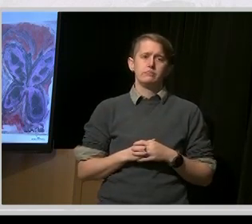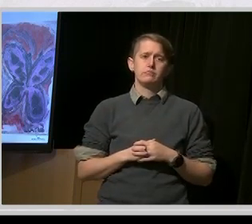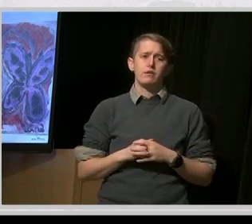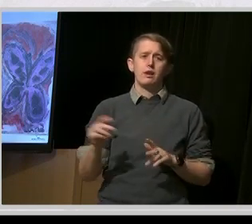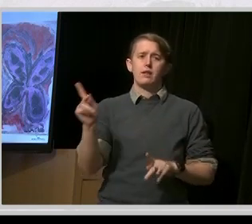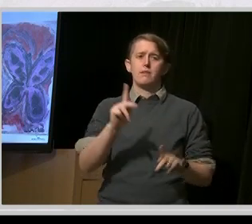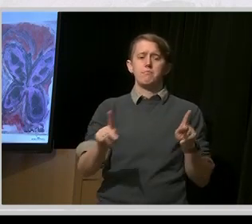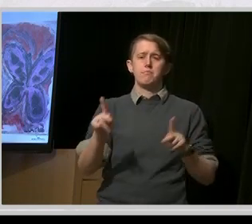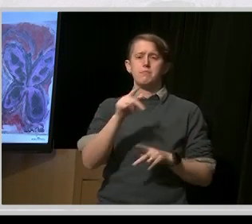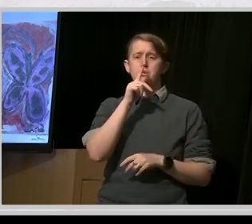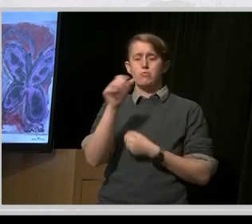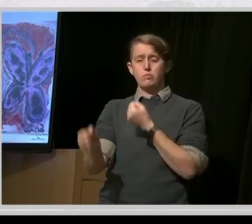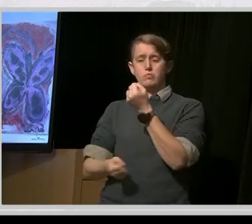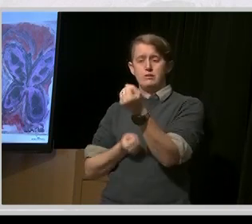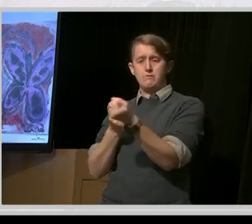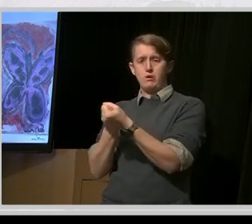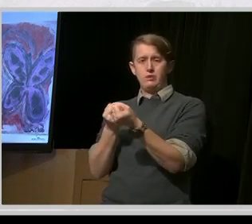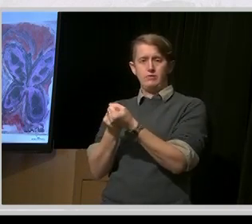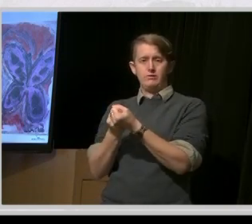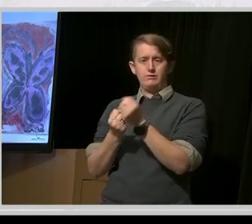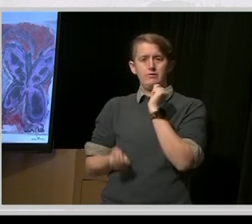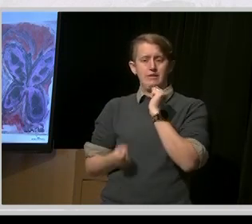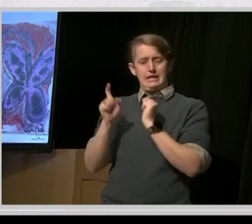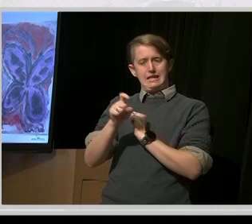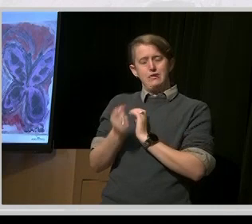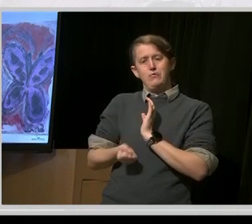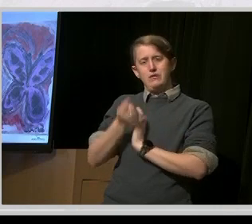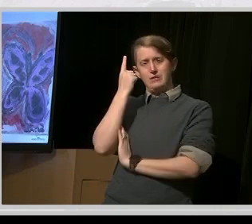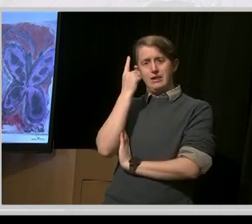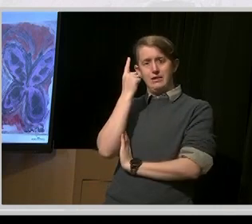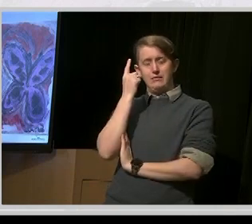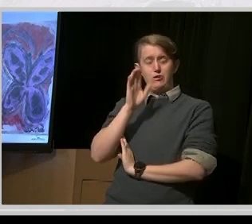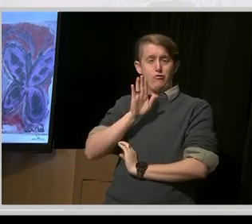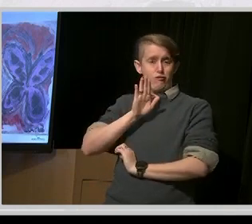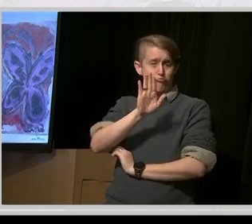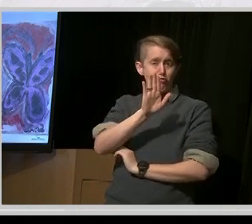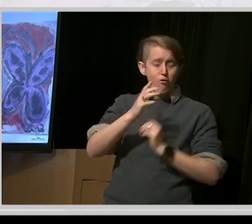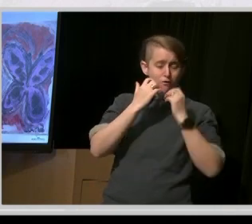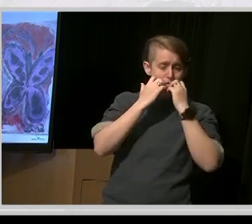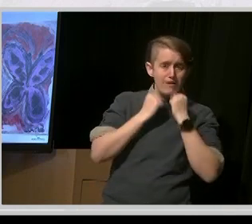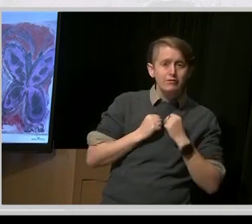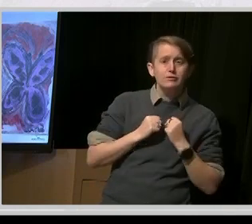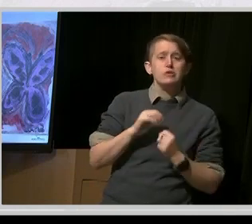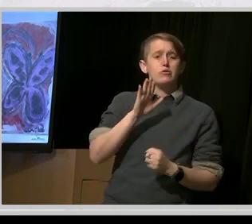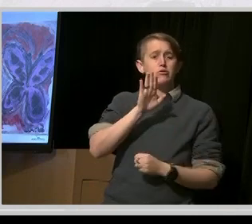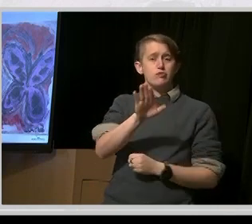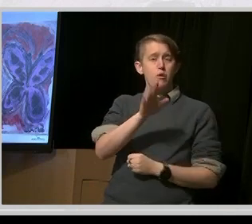leave your values and biases at the door.